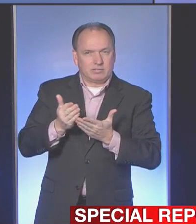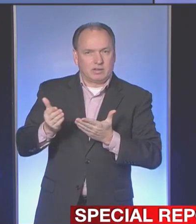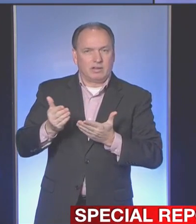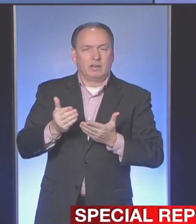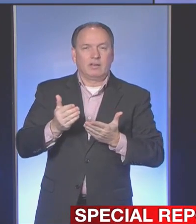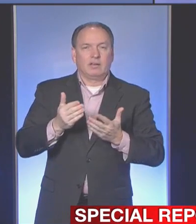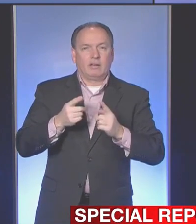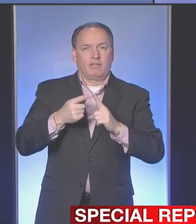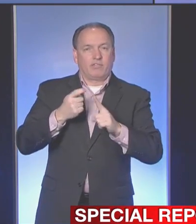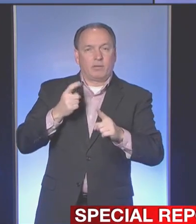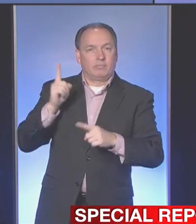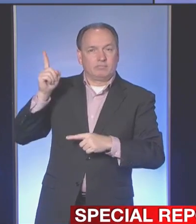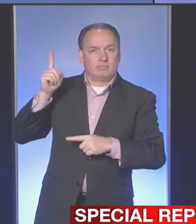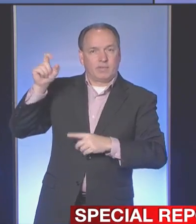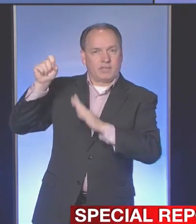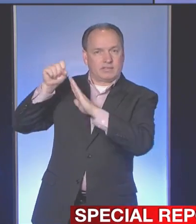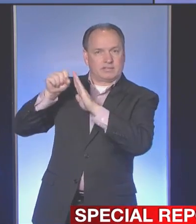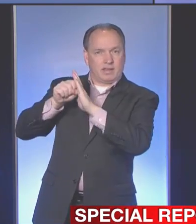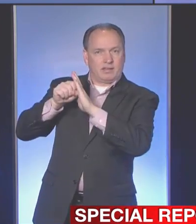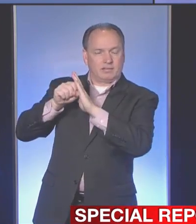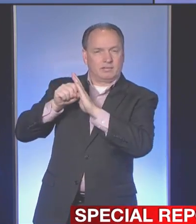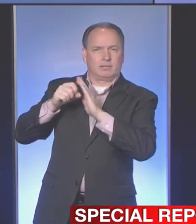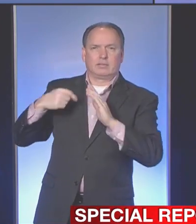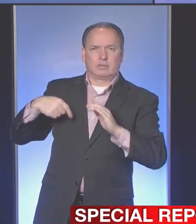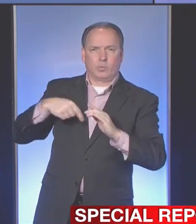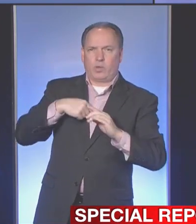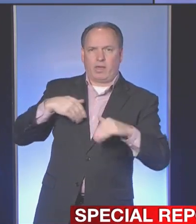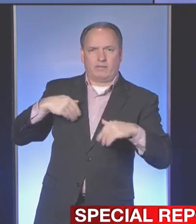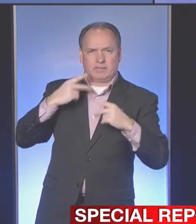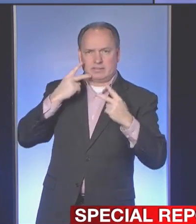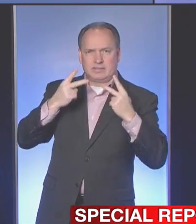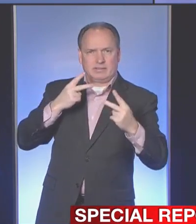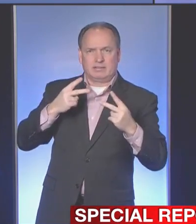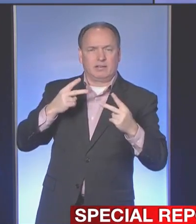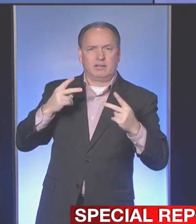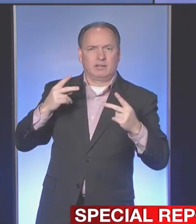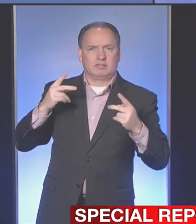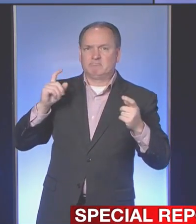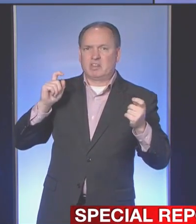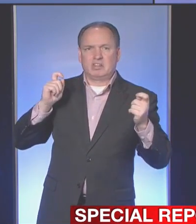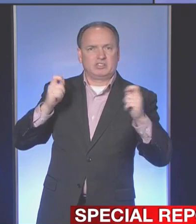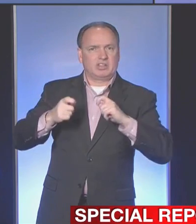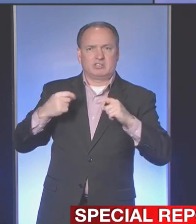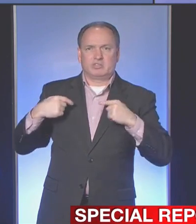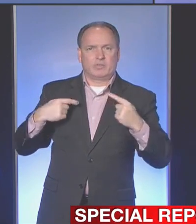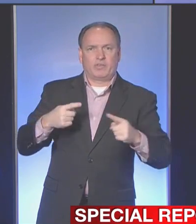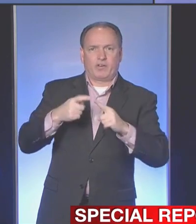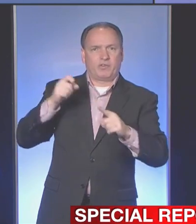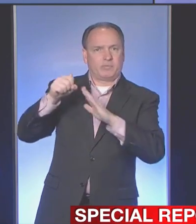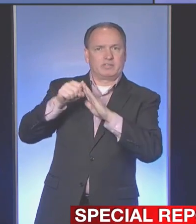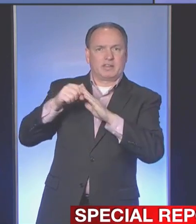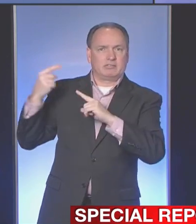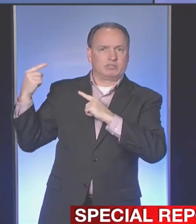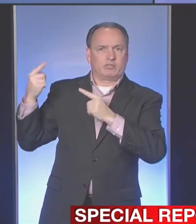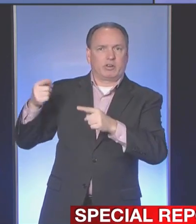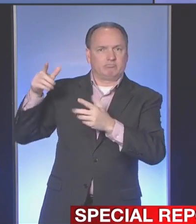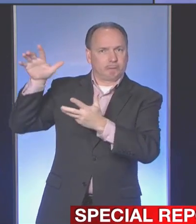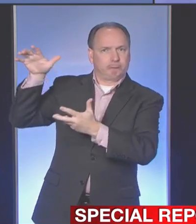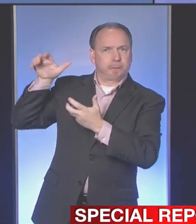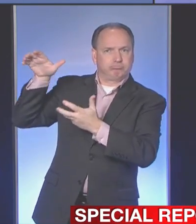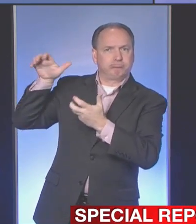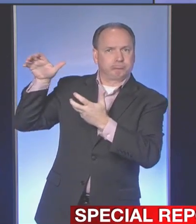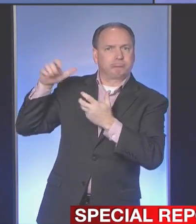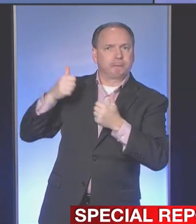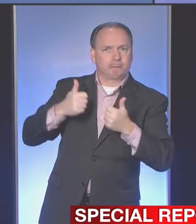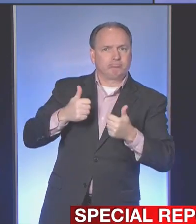We have not seen any changes in that funding from the state at this point. But I think we all know the